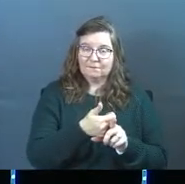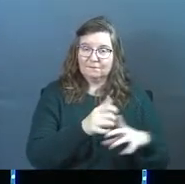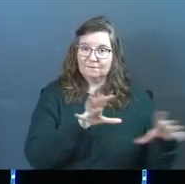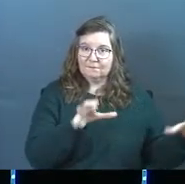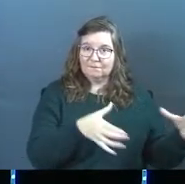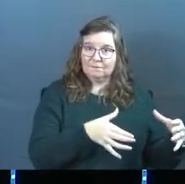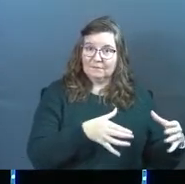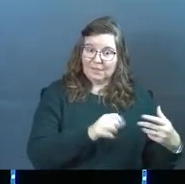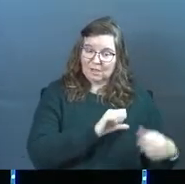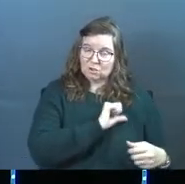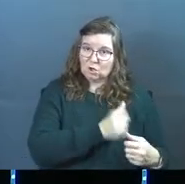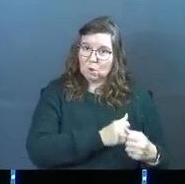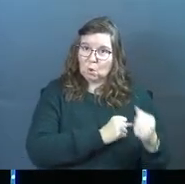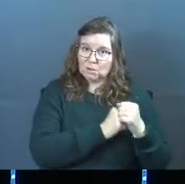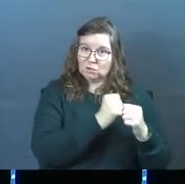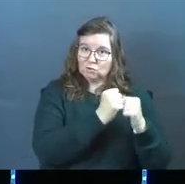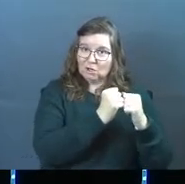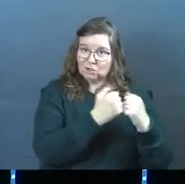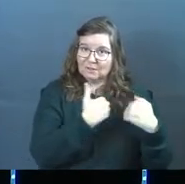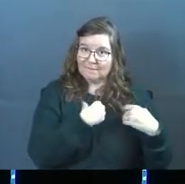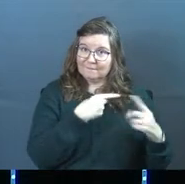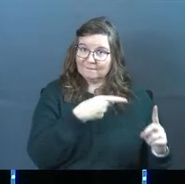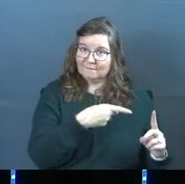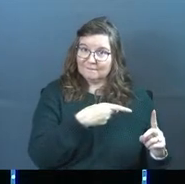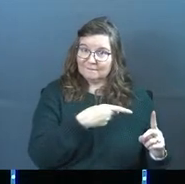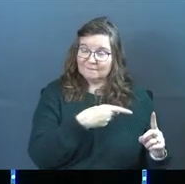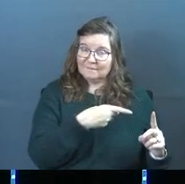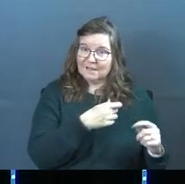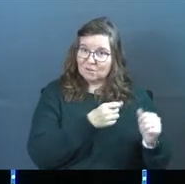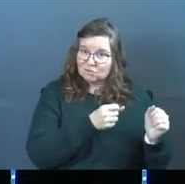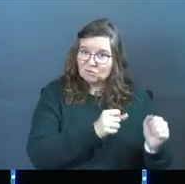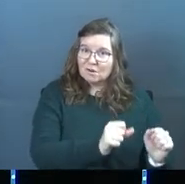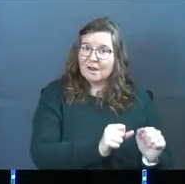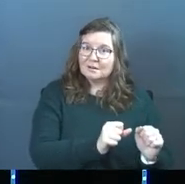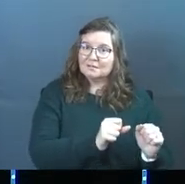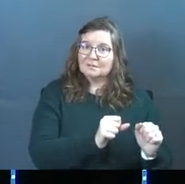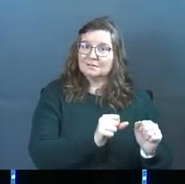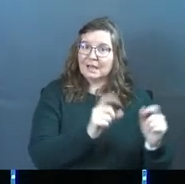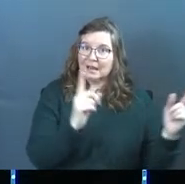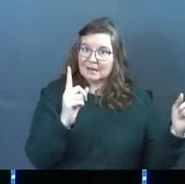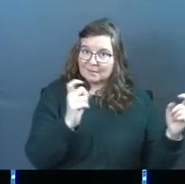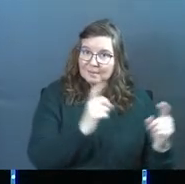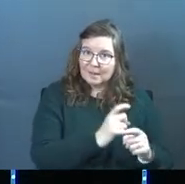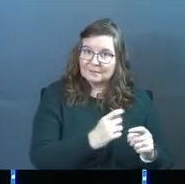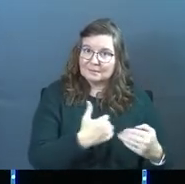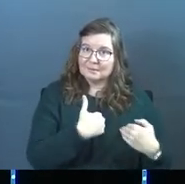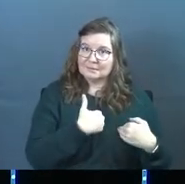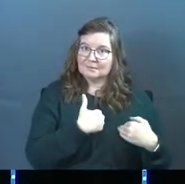There's authority structures. There's strategy. And there's complexity.